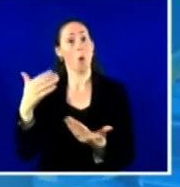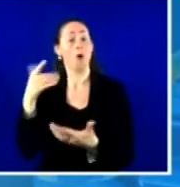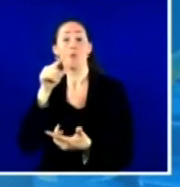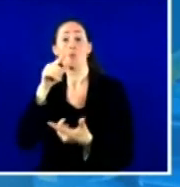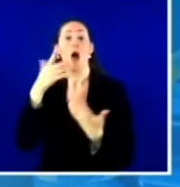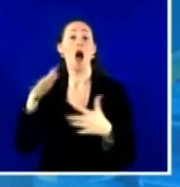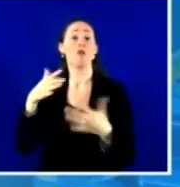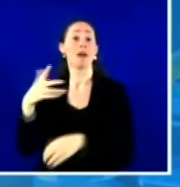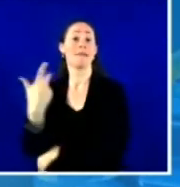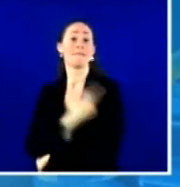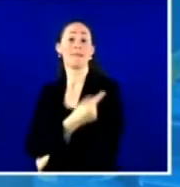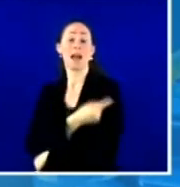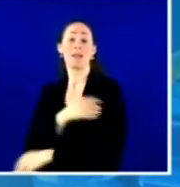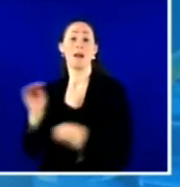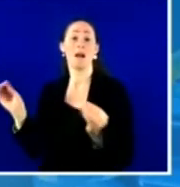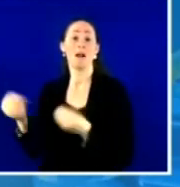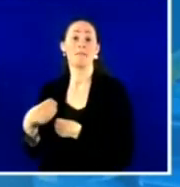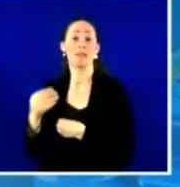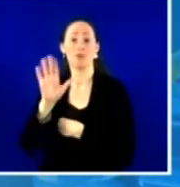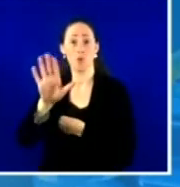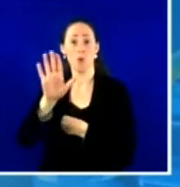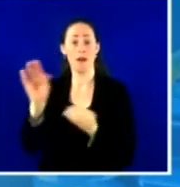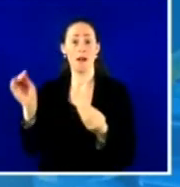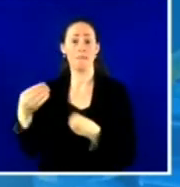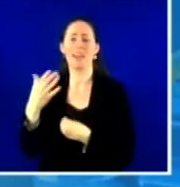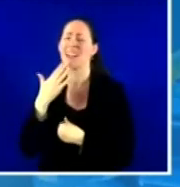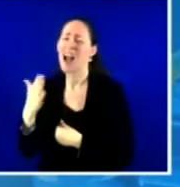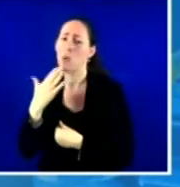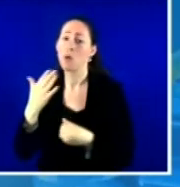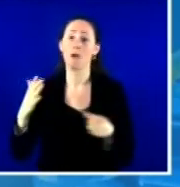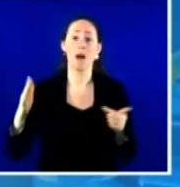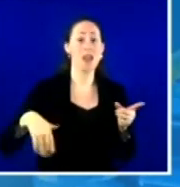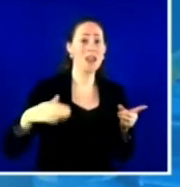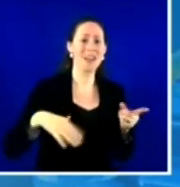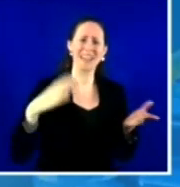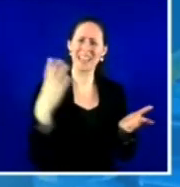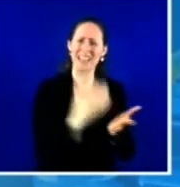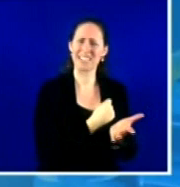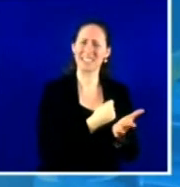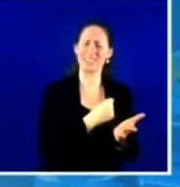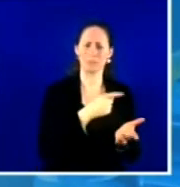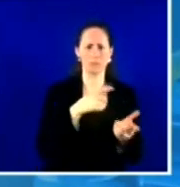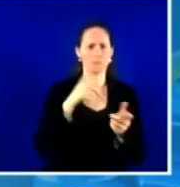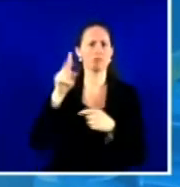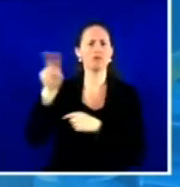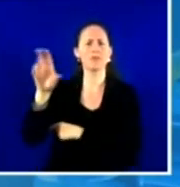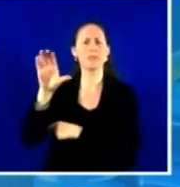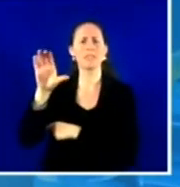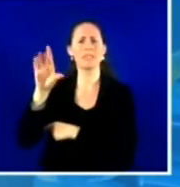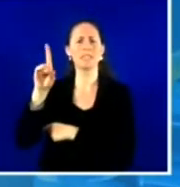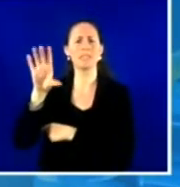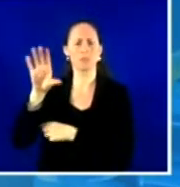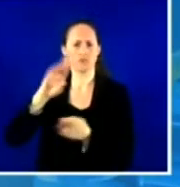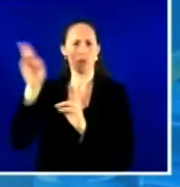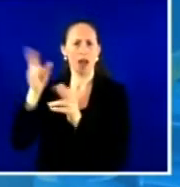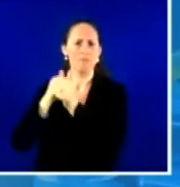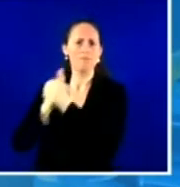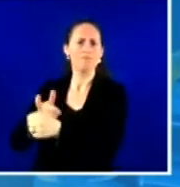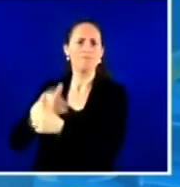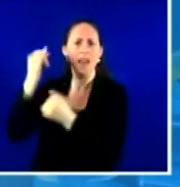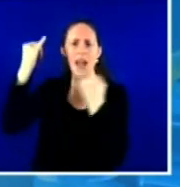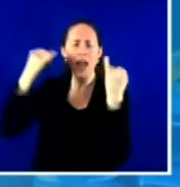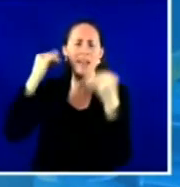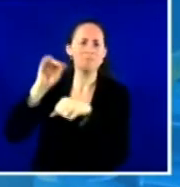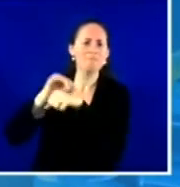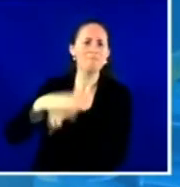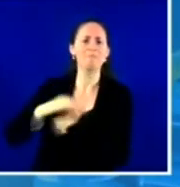your office, please take a moment. CDC offers all the resources and toolkits to support you to sign up to become vaccinators.